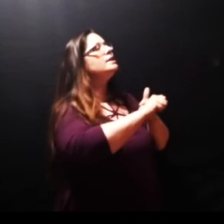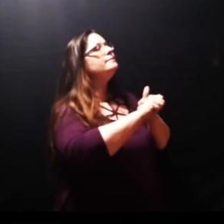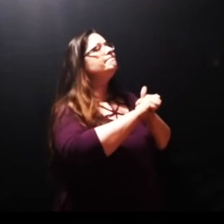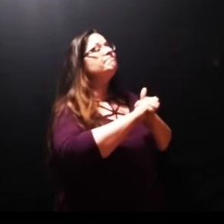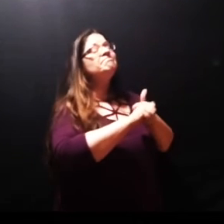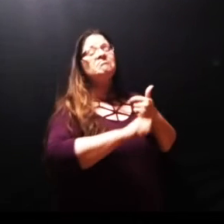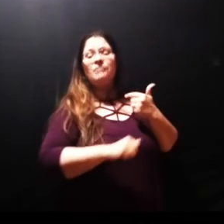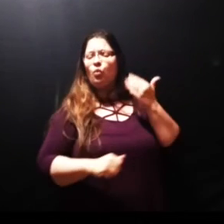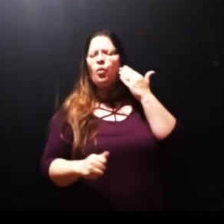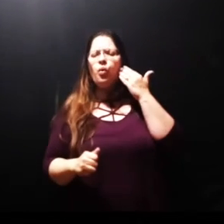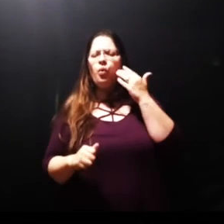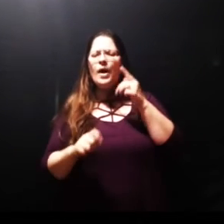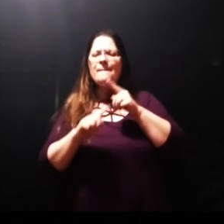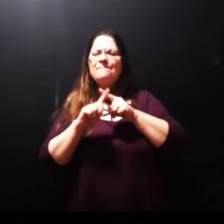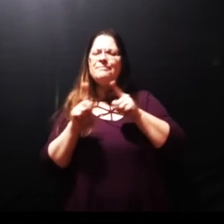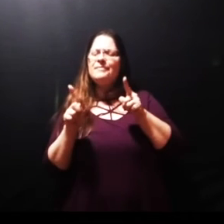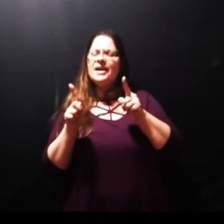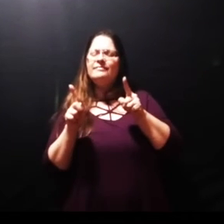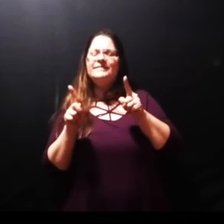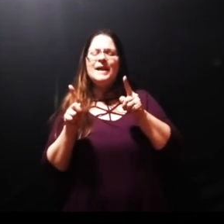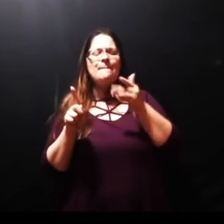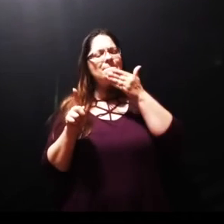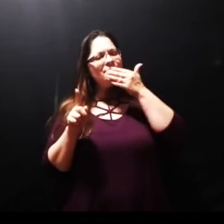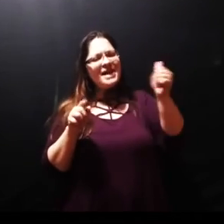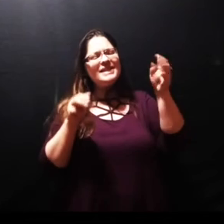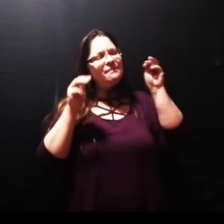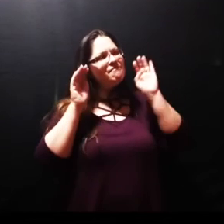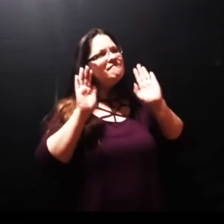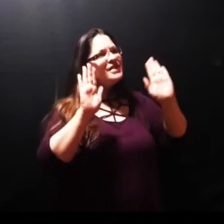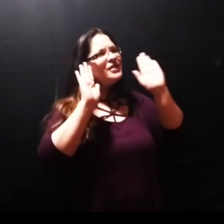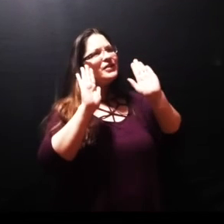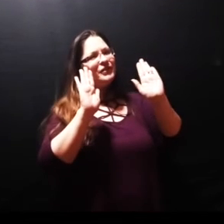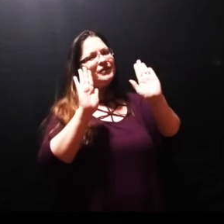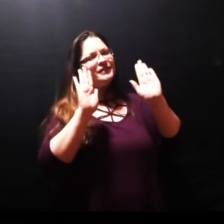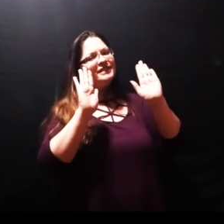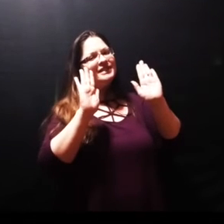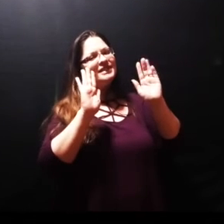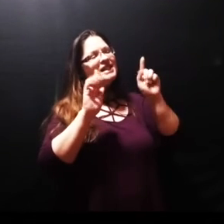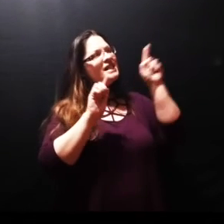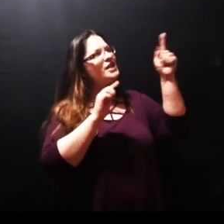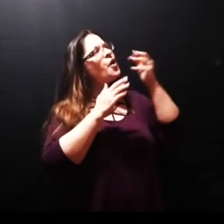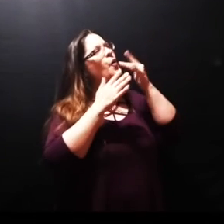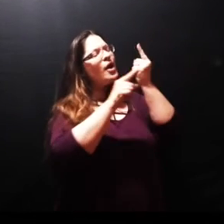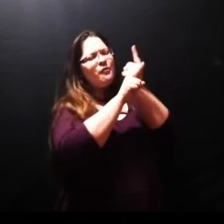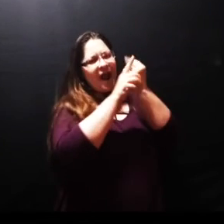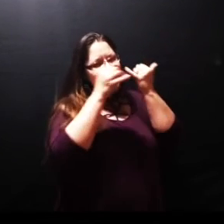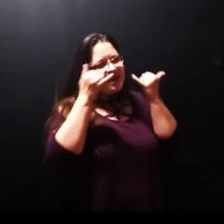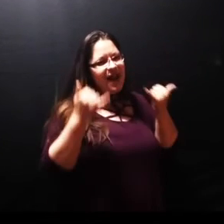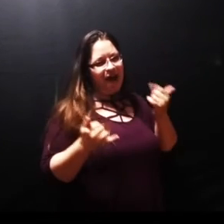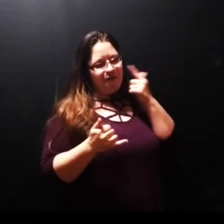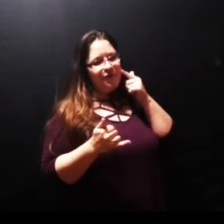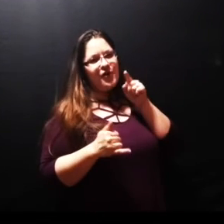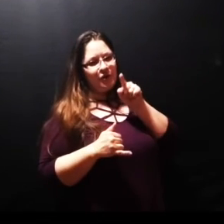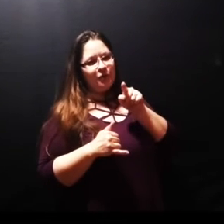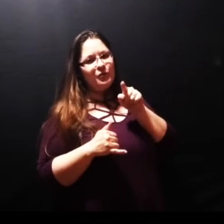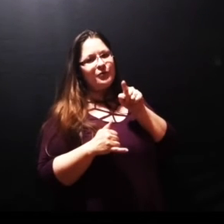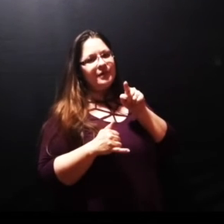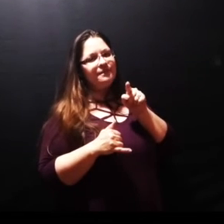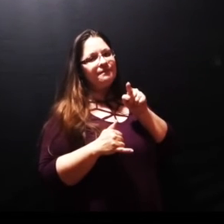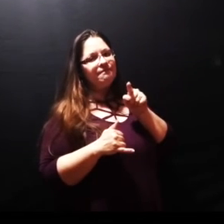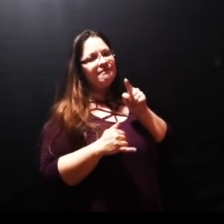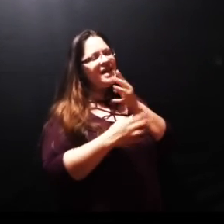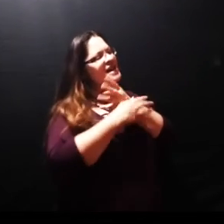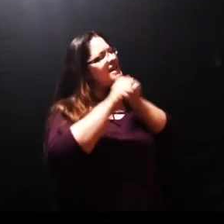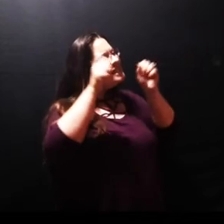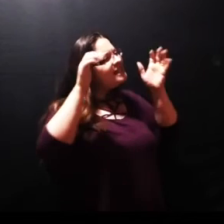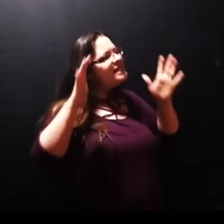if you need him today don't wait don't put it off the greatest miracle of the universe is waiting for you right now